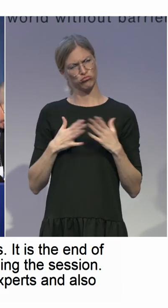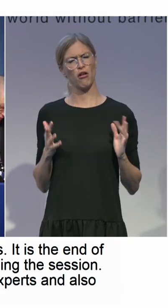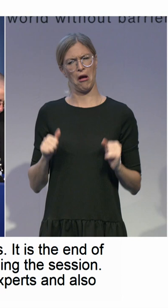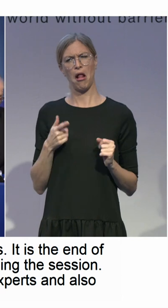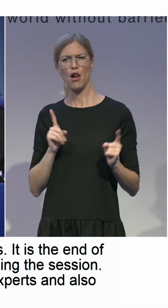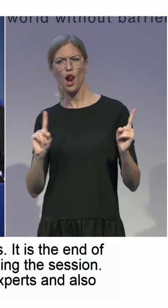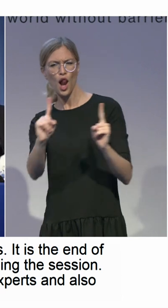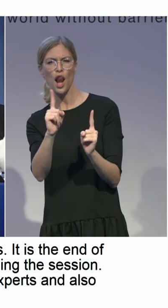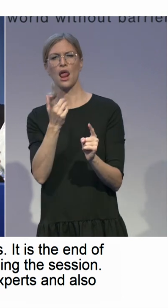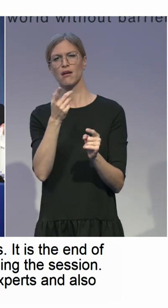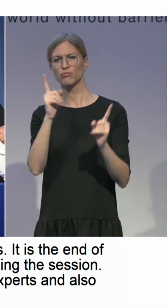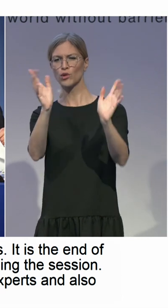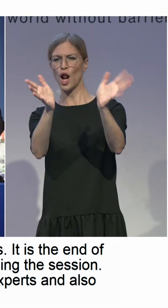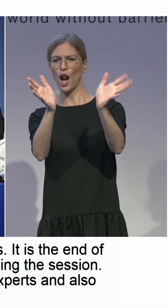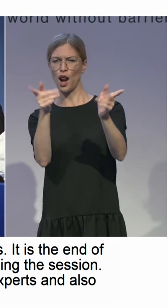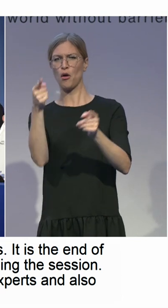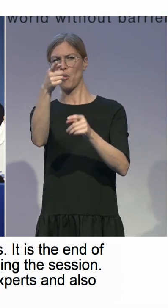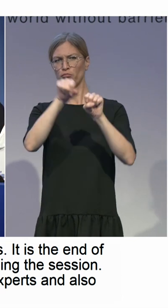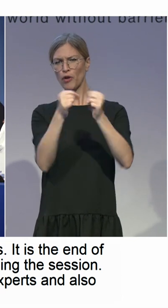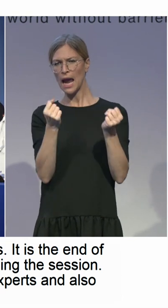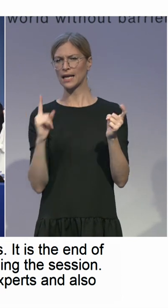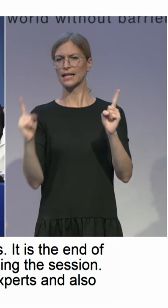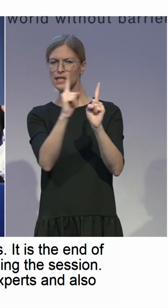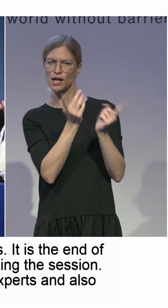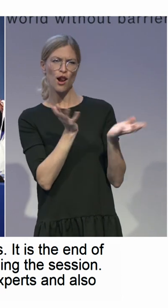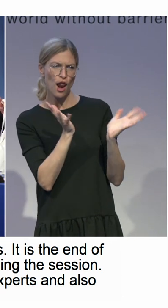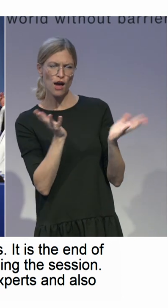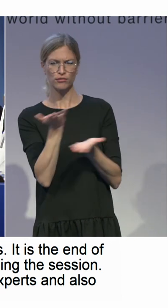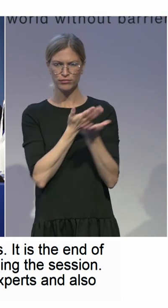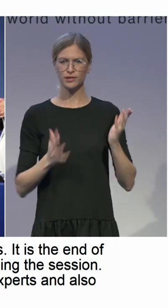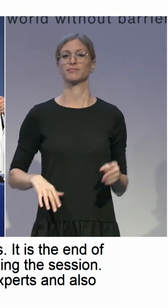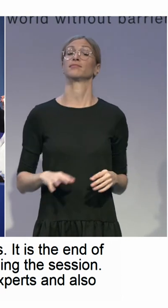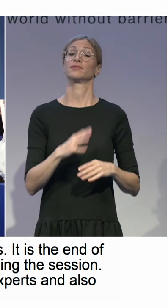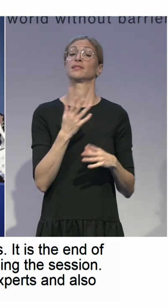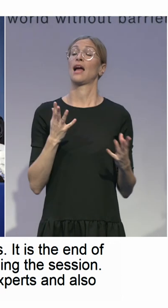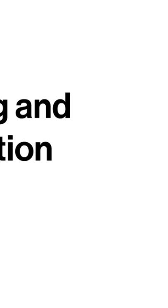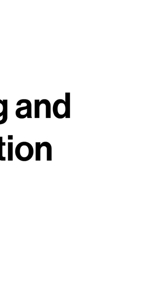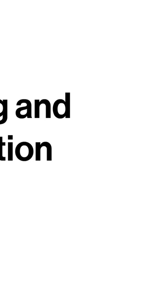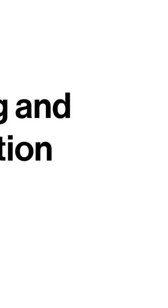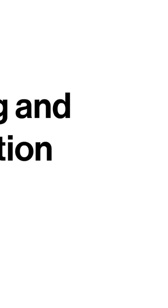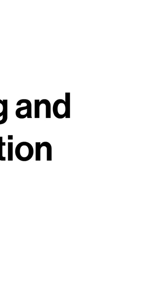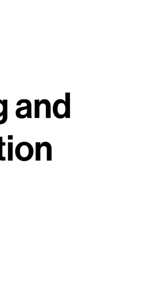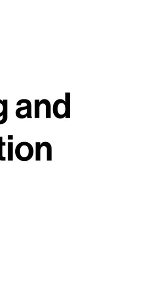in the coffee breaks or outside. Thank you very much. you. Thank you.